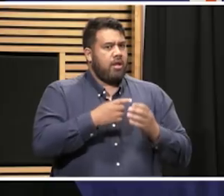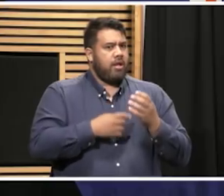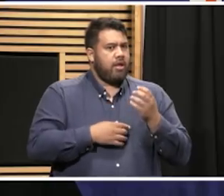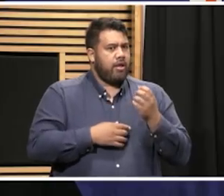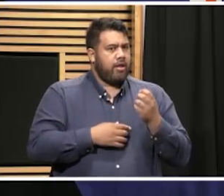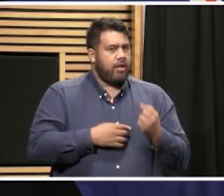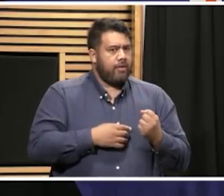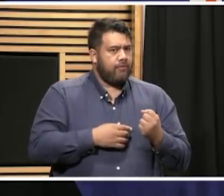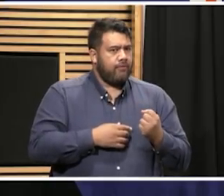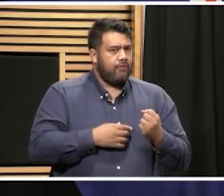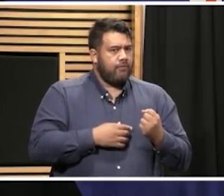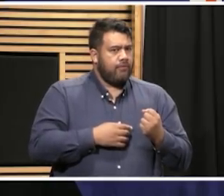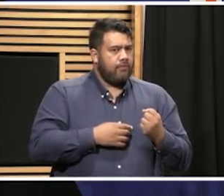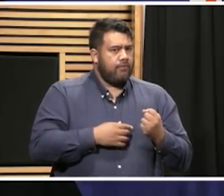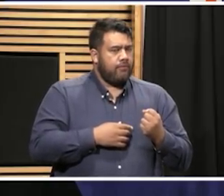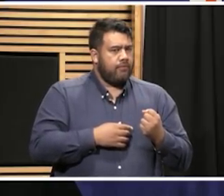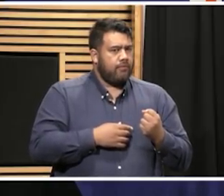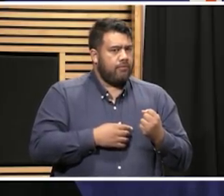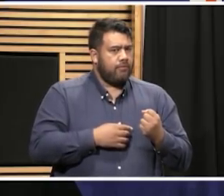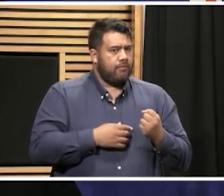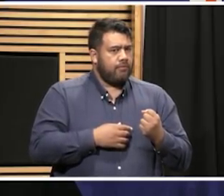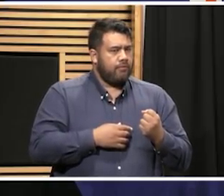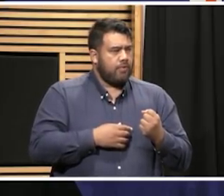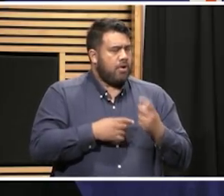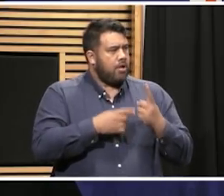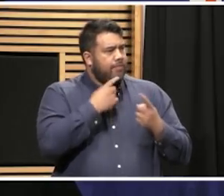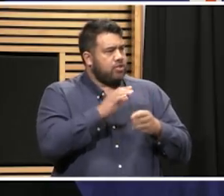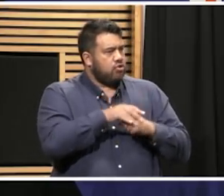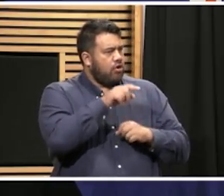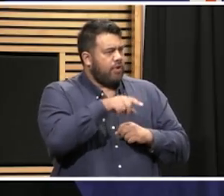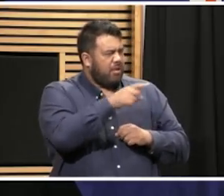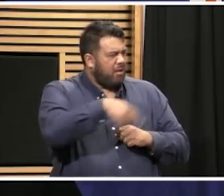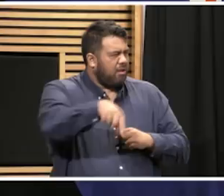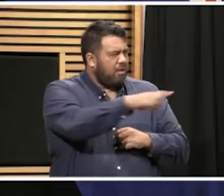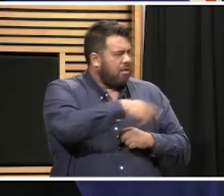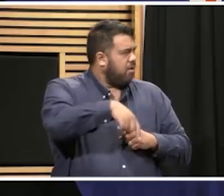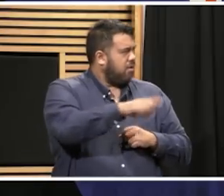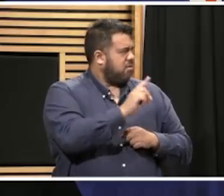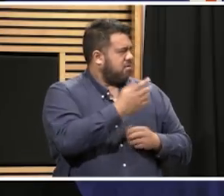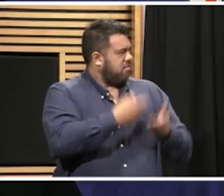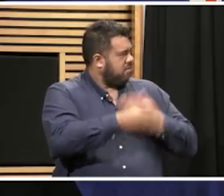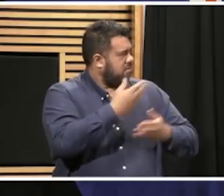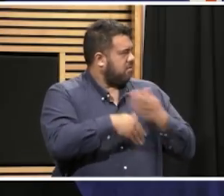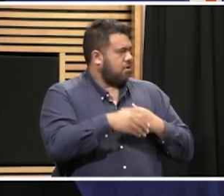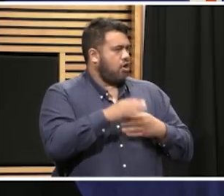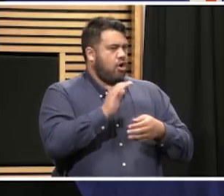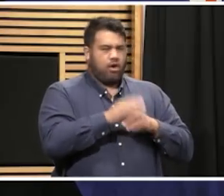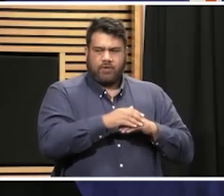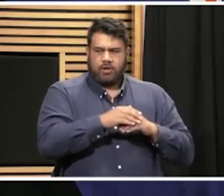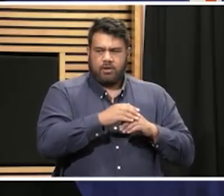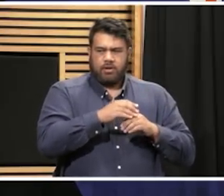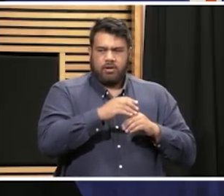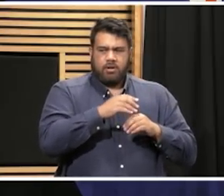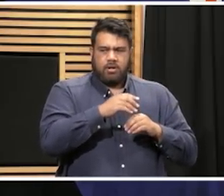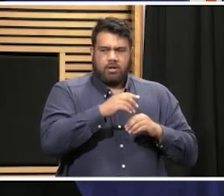reports? the 10-5 and so. Yeah, so a lot of them are general. What I can tell you is about 1,000 of them relate to business and the rest